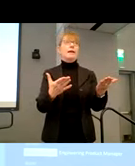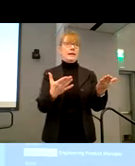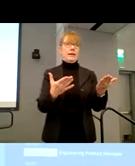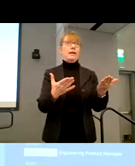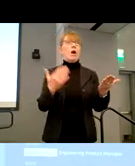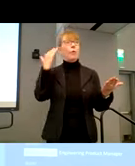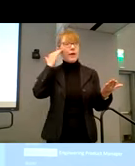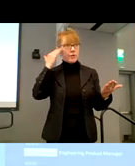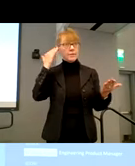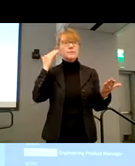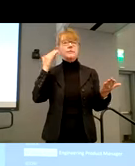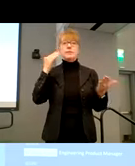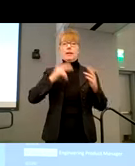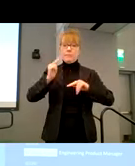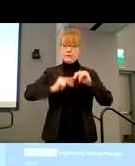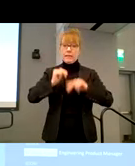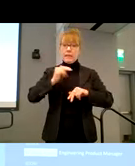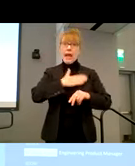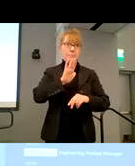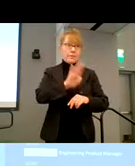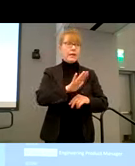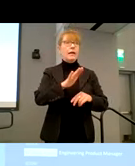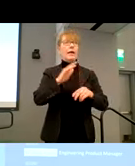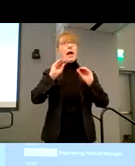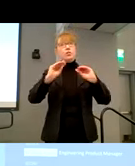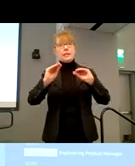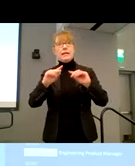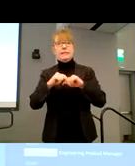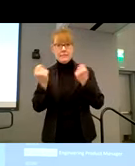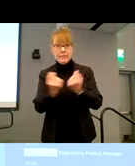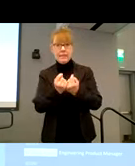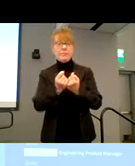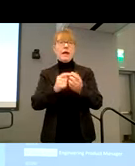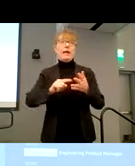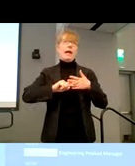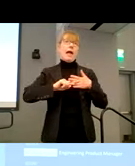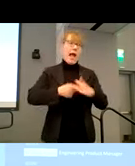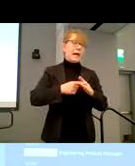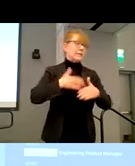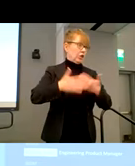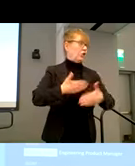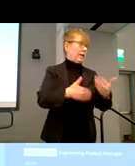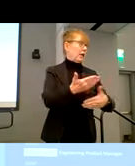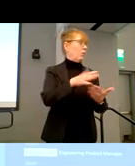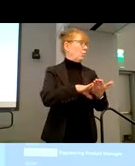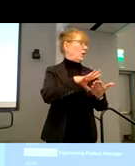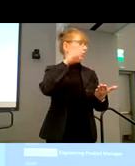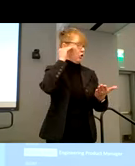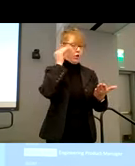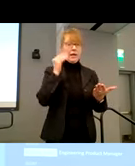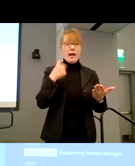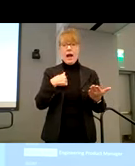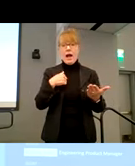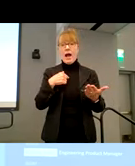awareness, building empathy, educating our team, and then executing on the things that we are learning. So therefore our design